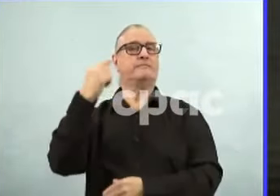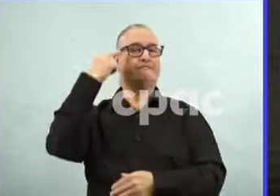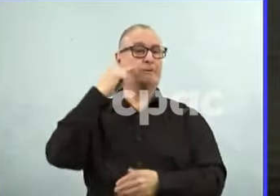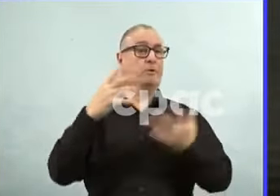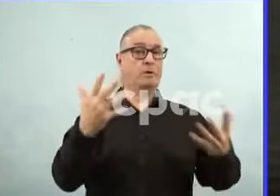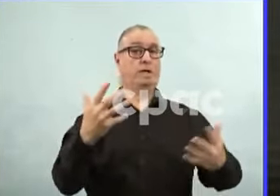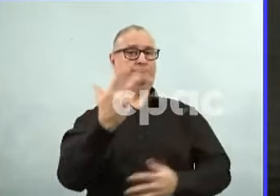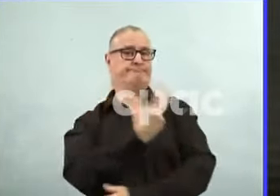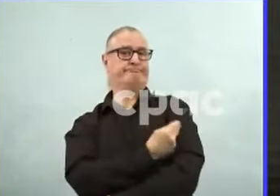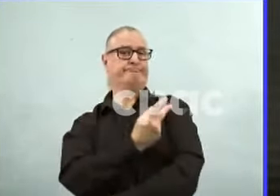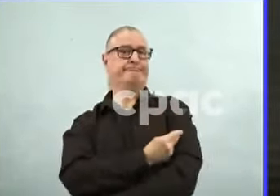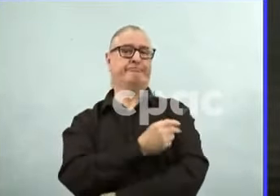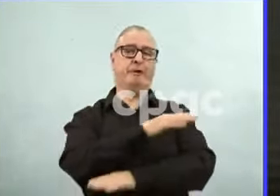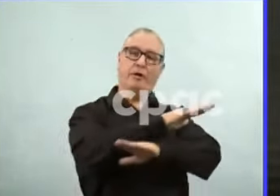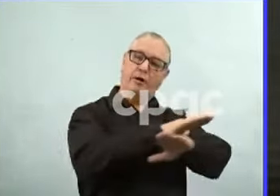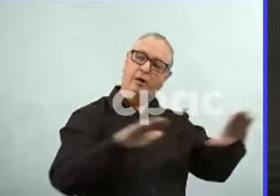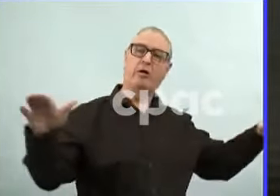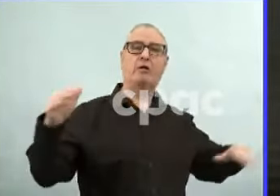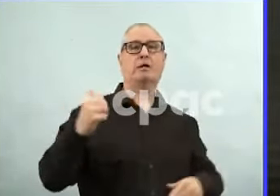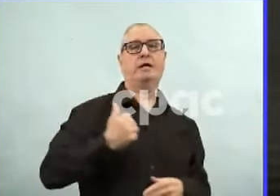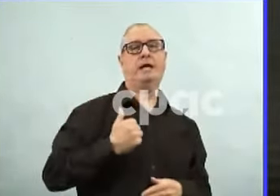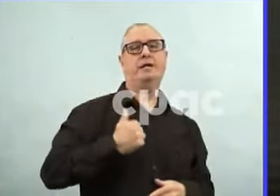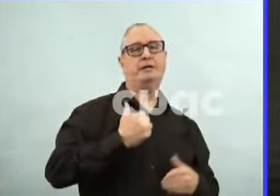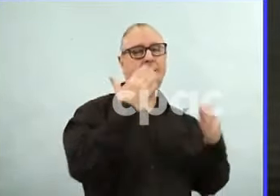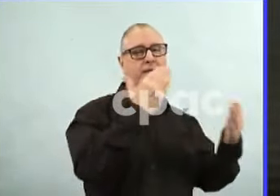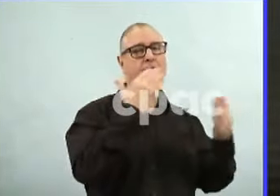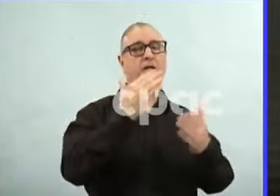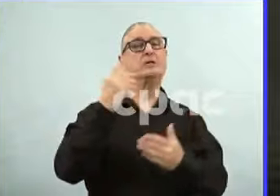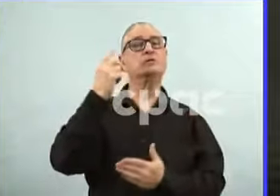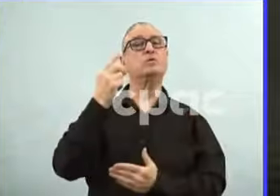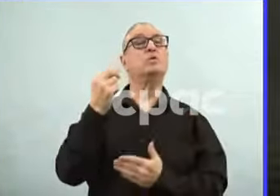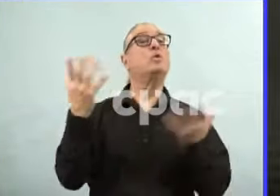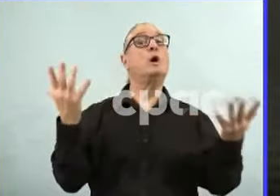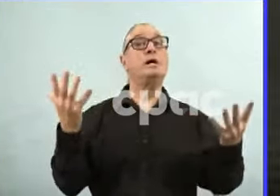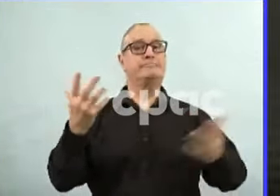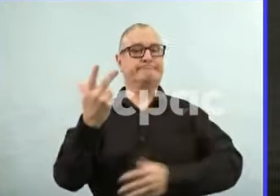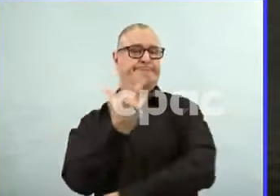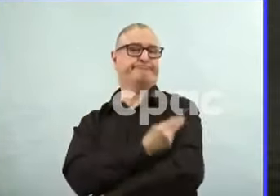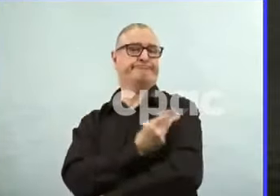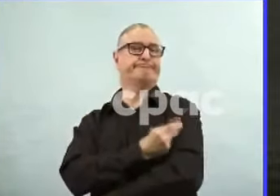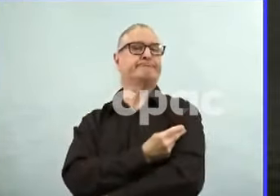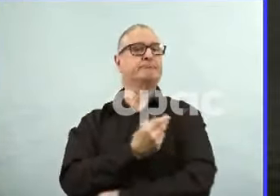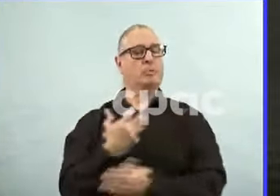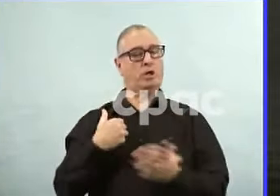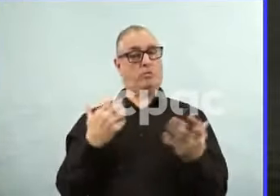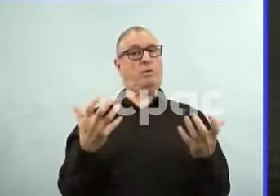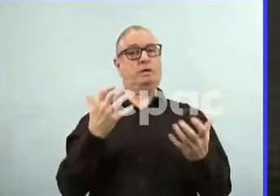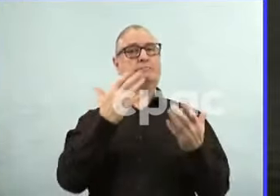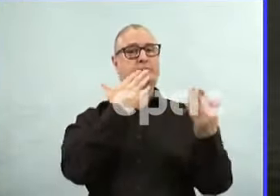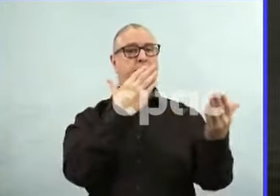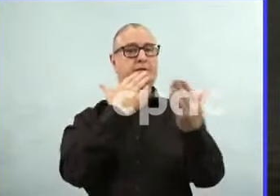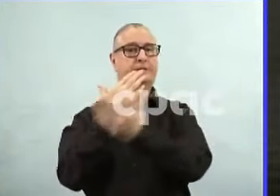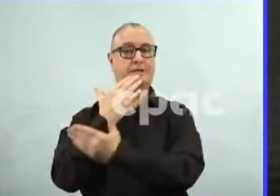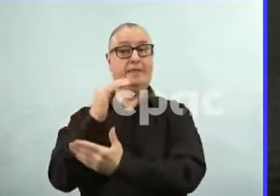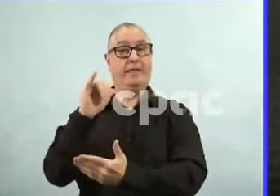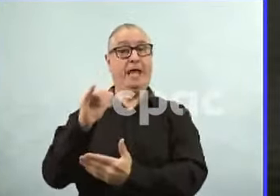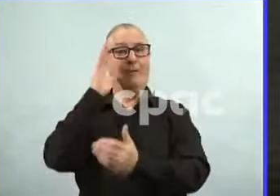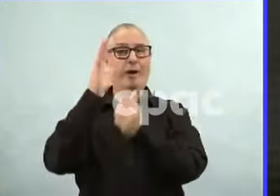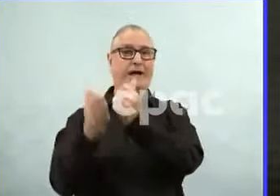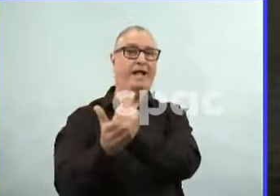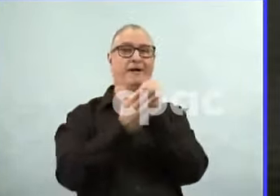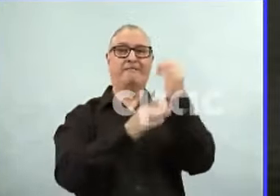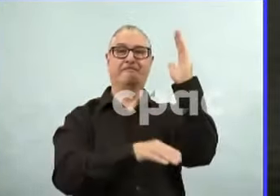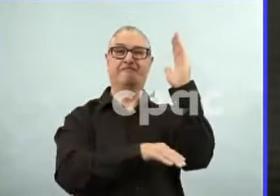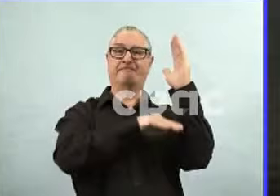be in where we're at right now where we can continue to look at lessening the restrictions. Public health wants zero restrictions on